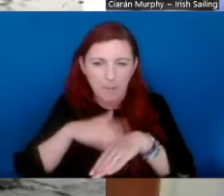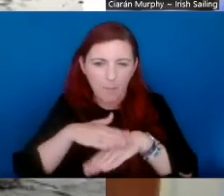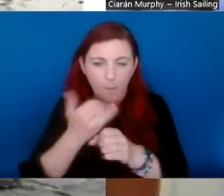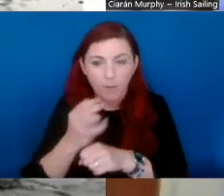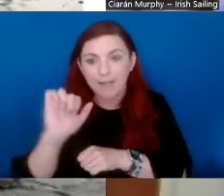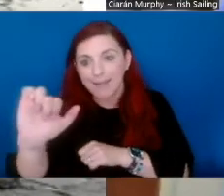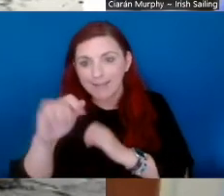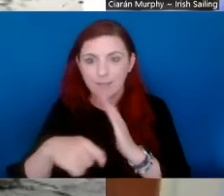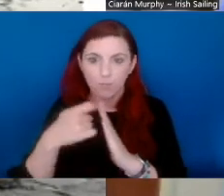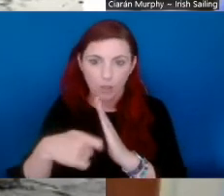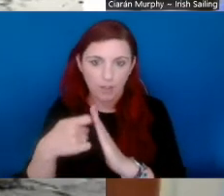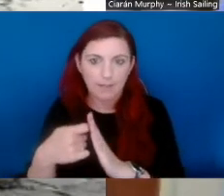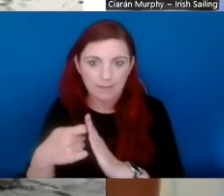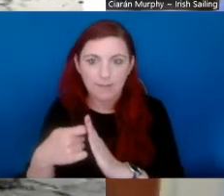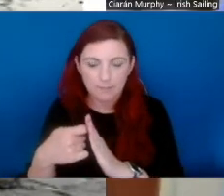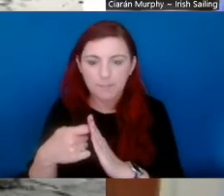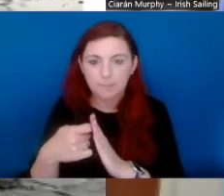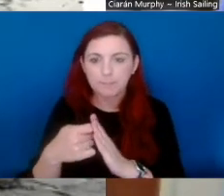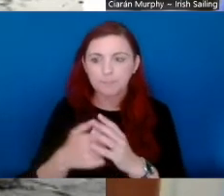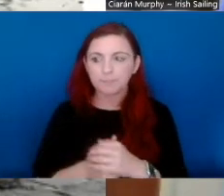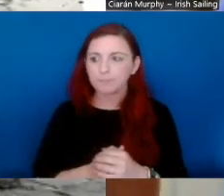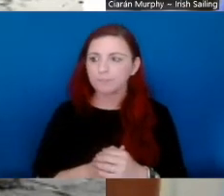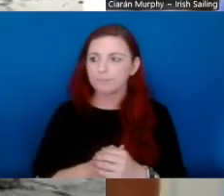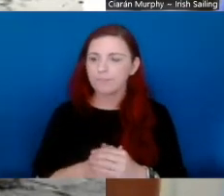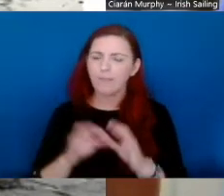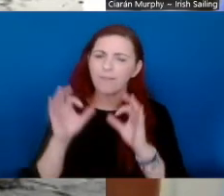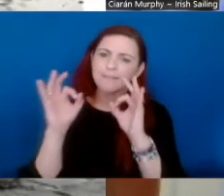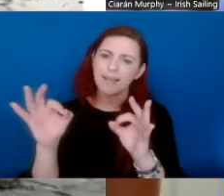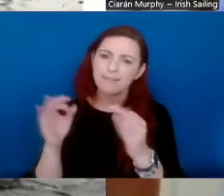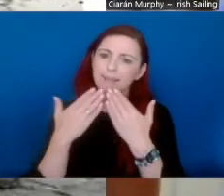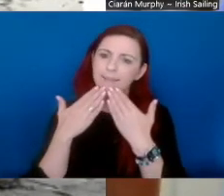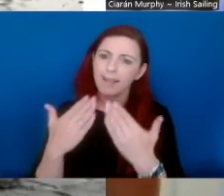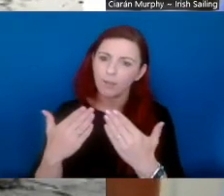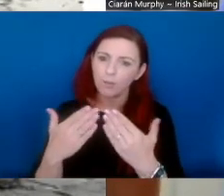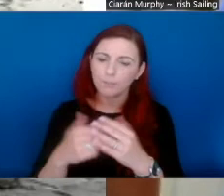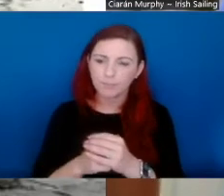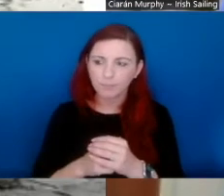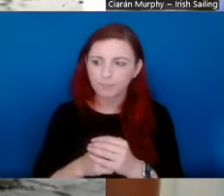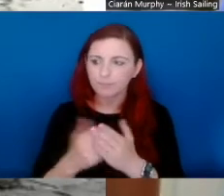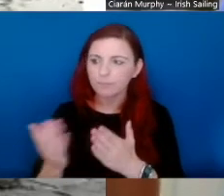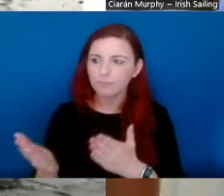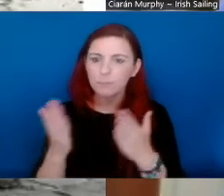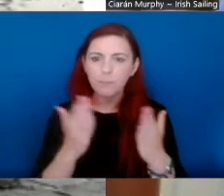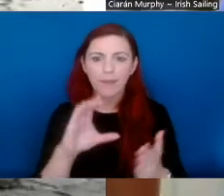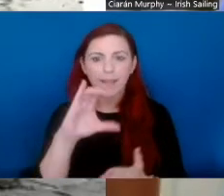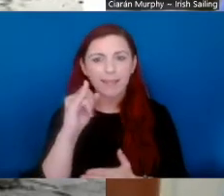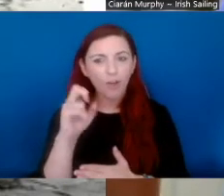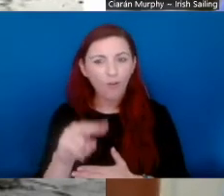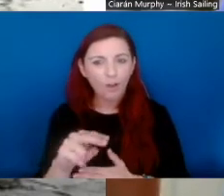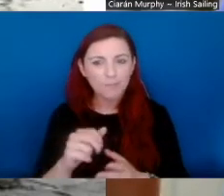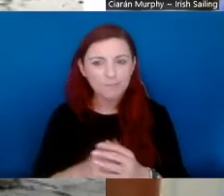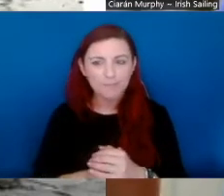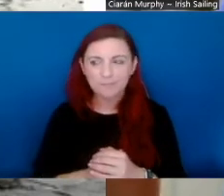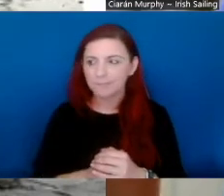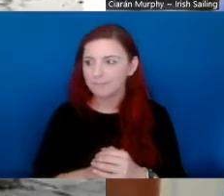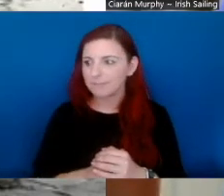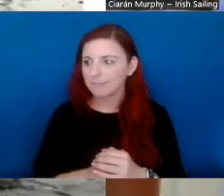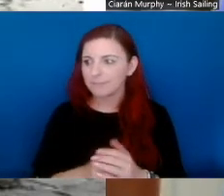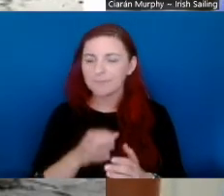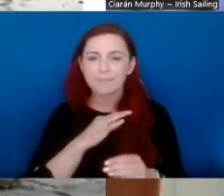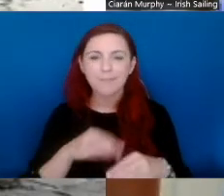talk to you about, um, those two projects, um, in Greater Lita. Fantastic. Thanks very much. Uh, over to Ciarán. So